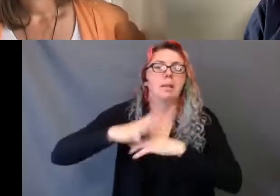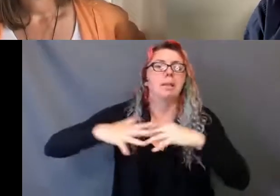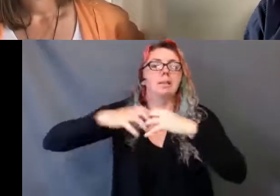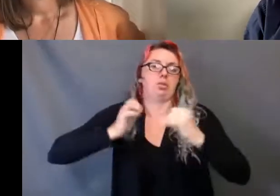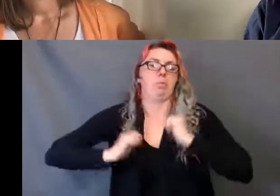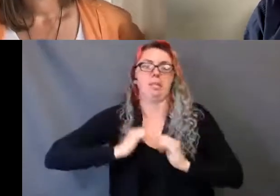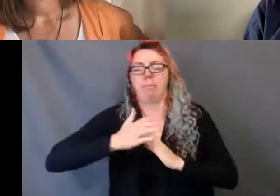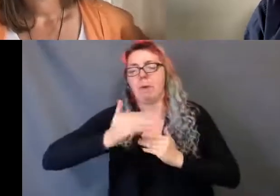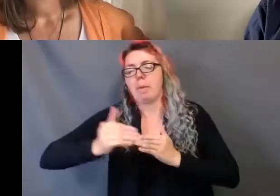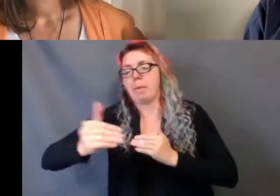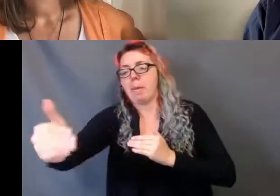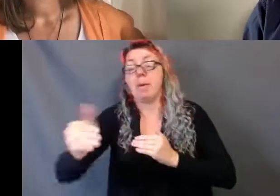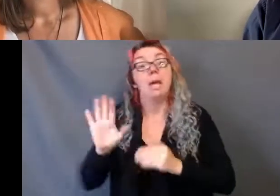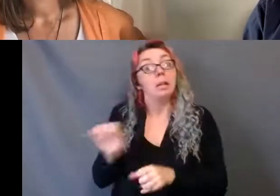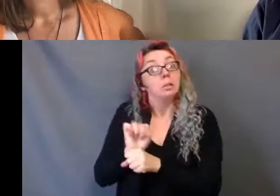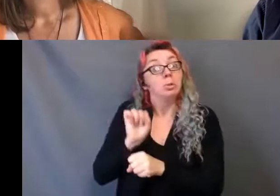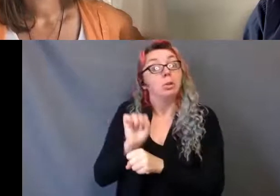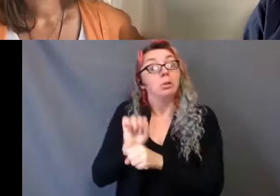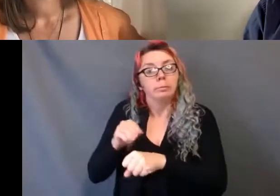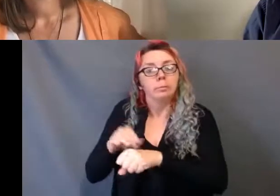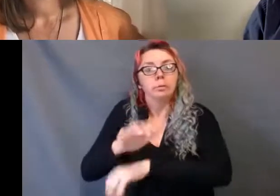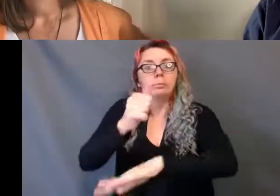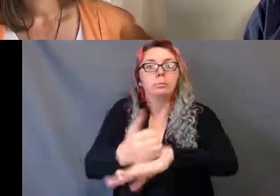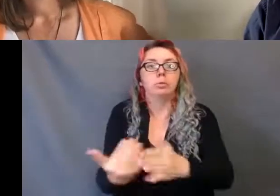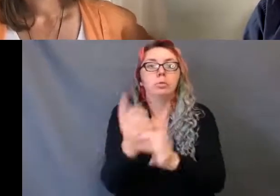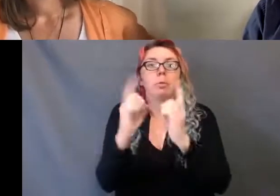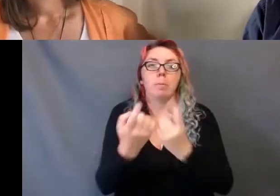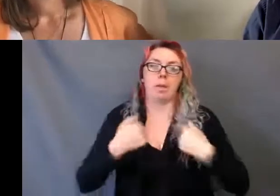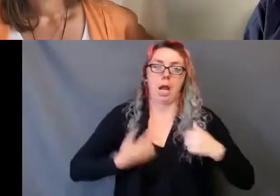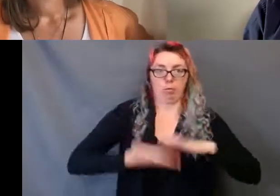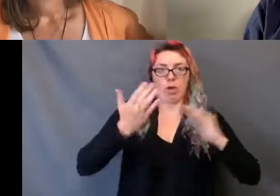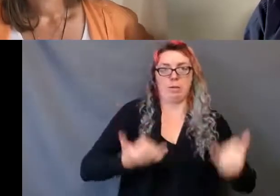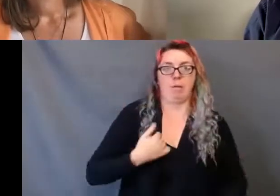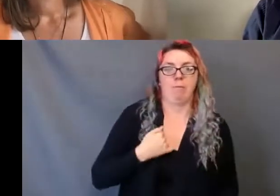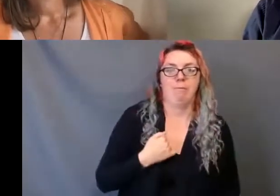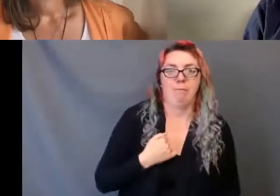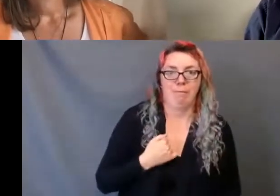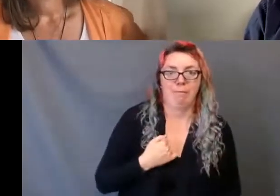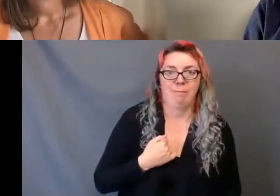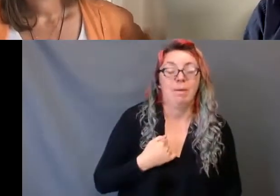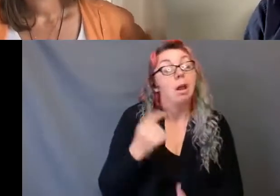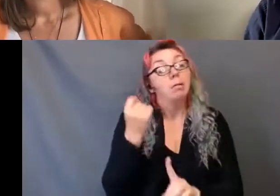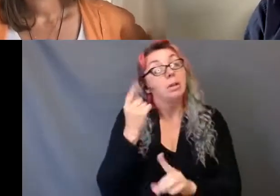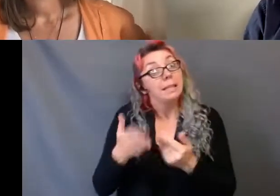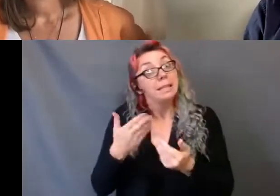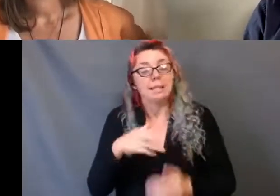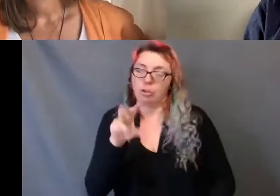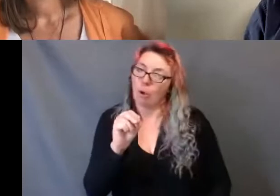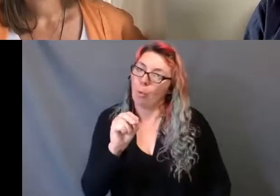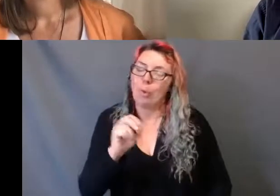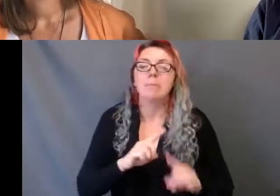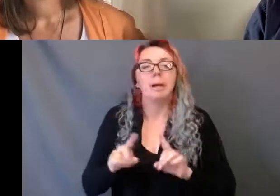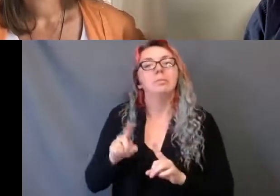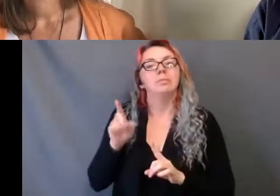department that I now run. A decision that came with some pushback, but ultimately his artistic and moral bravery led to his